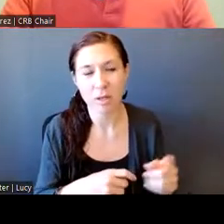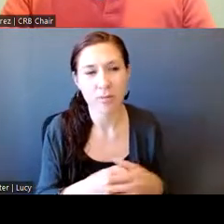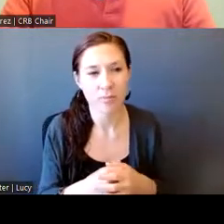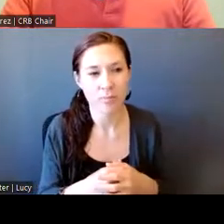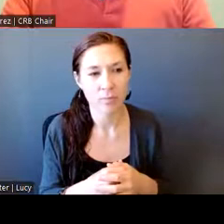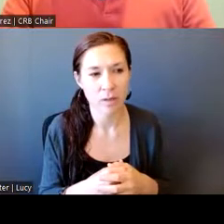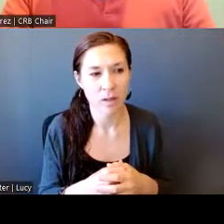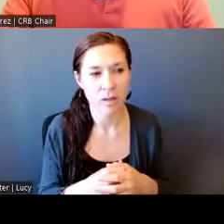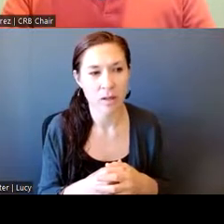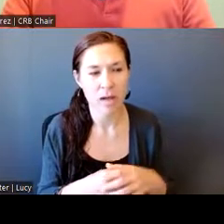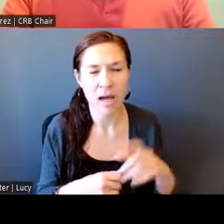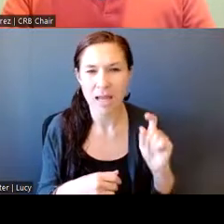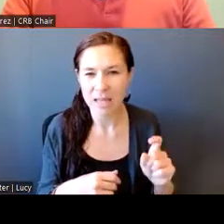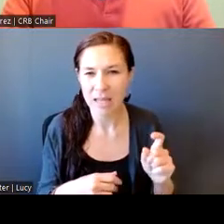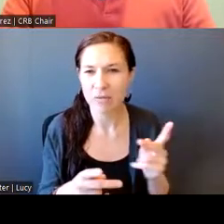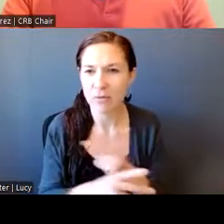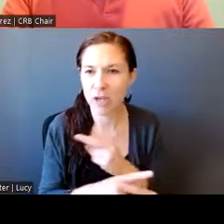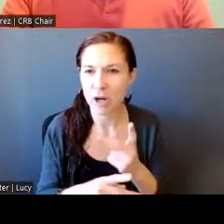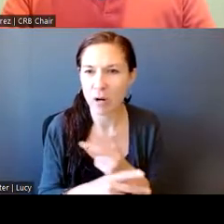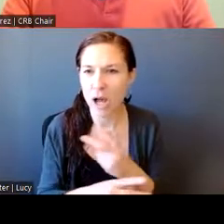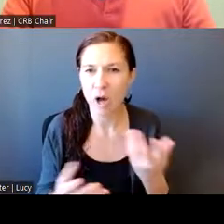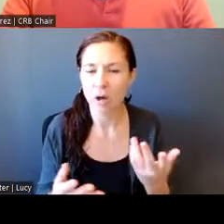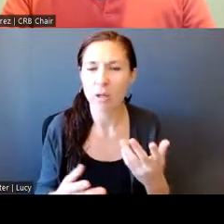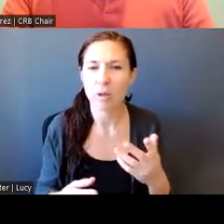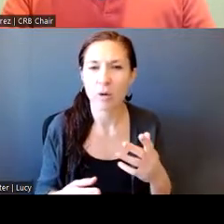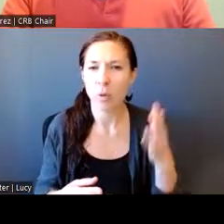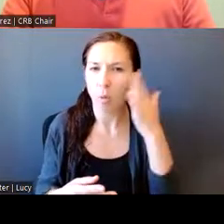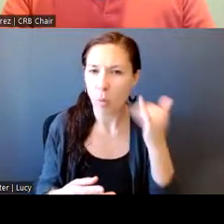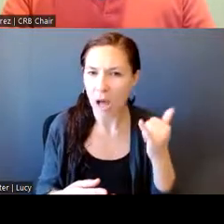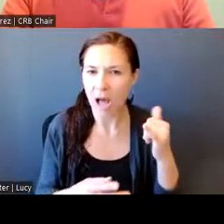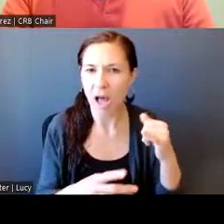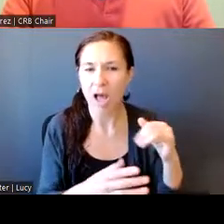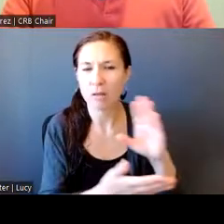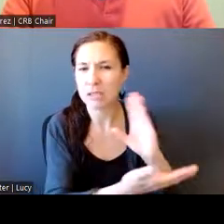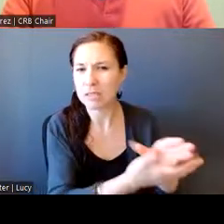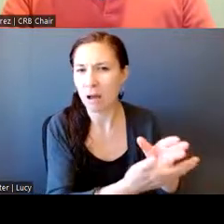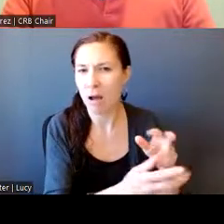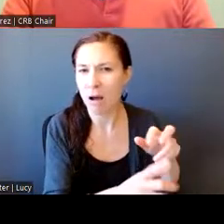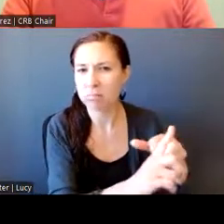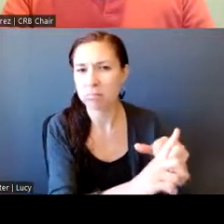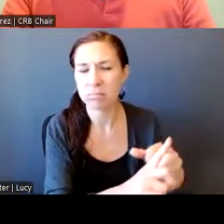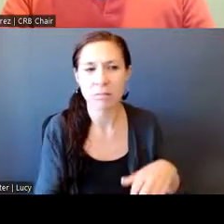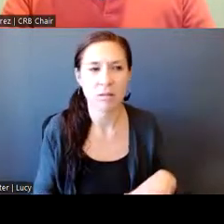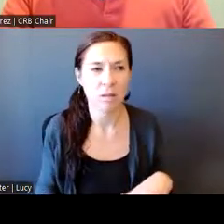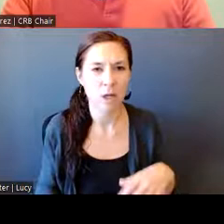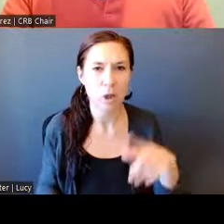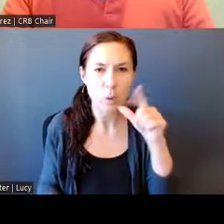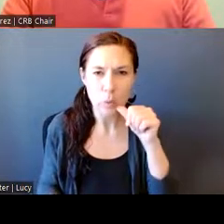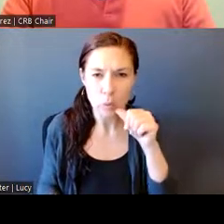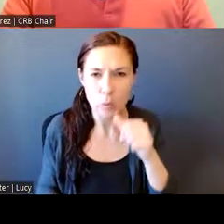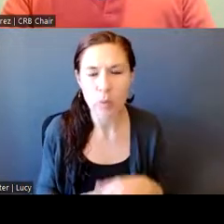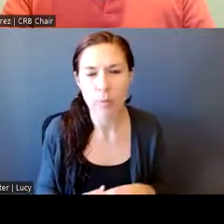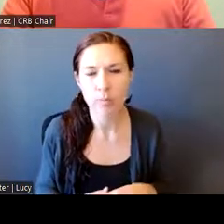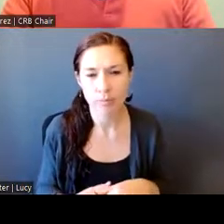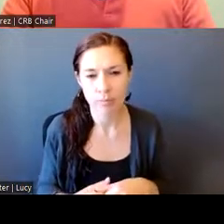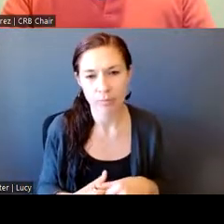are being stopped. And that's why I want the individual precincts and